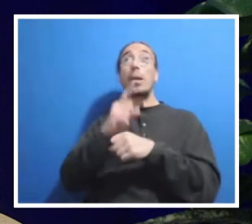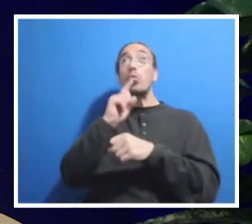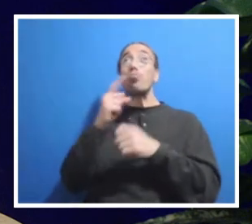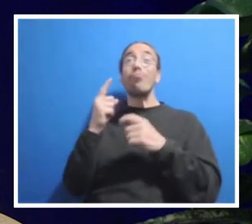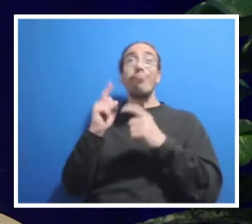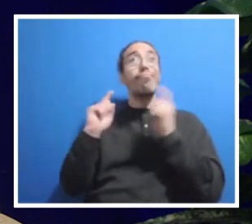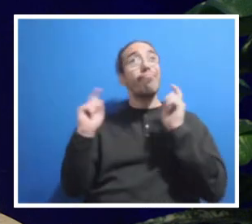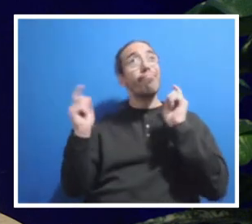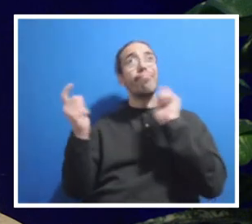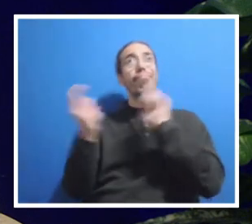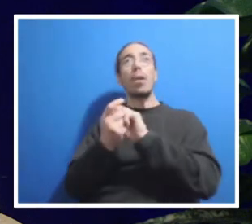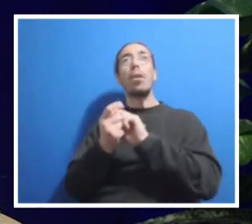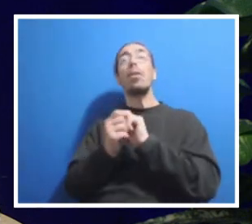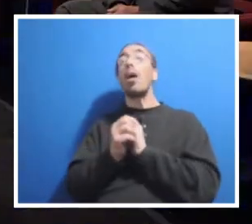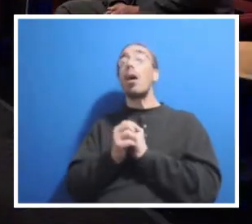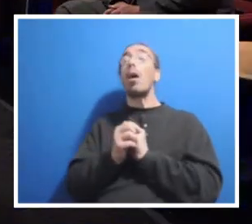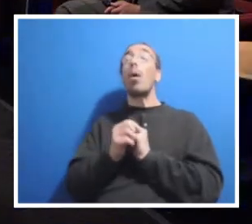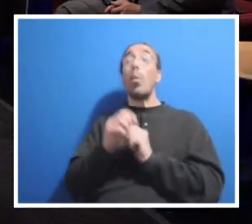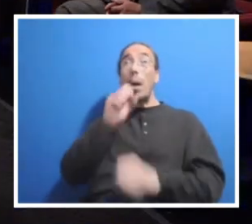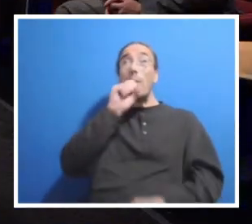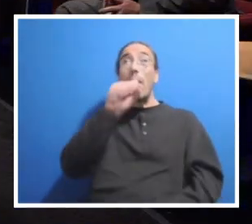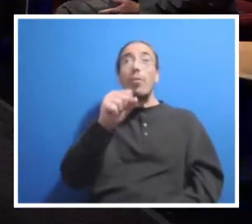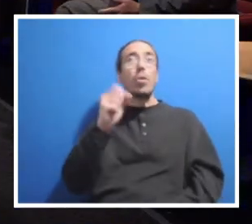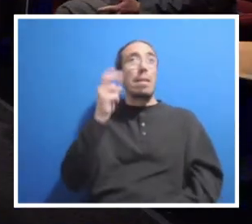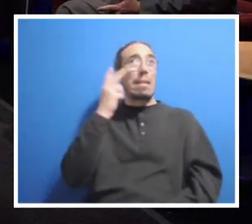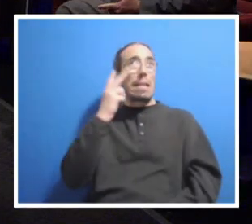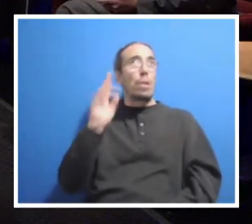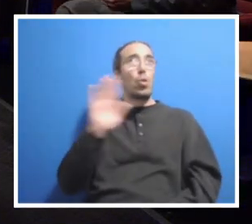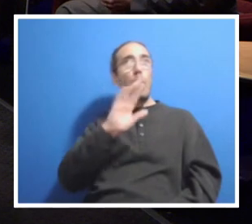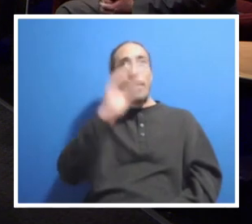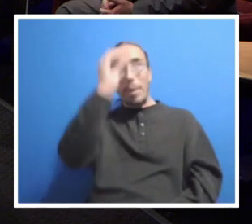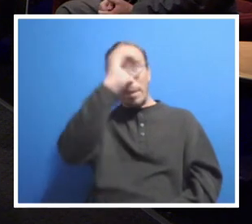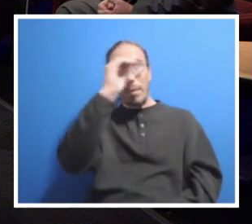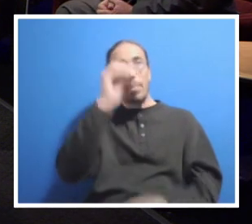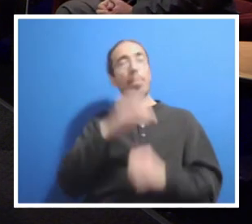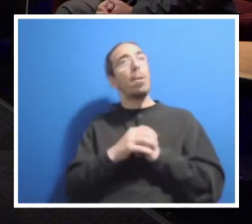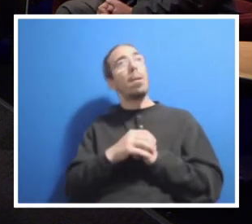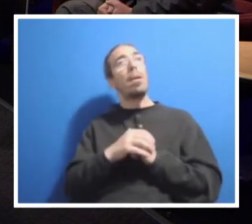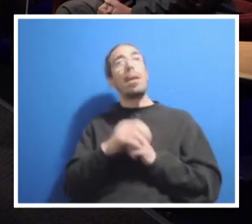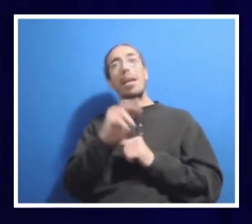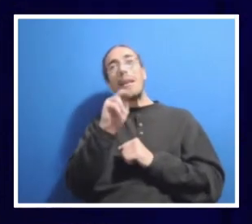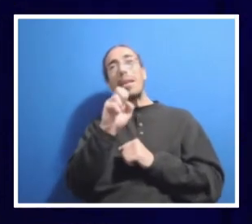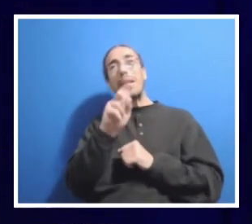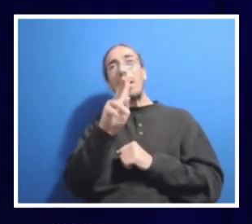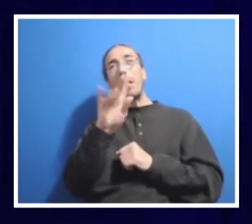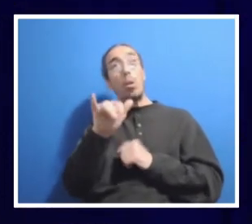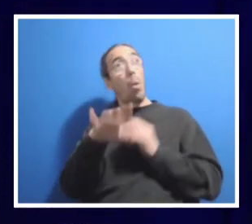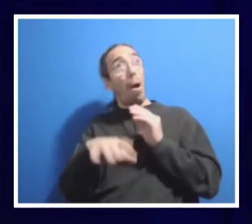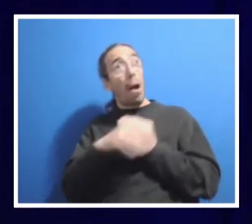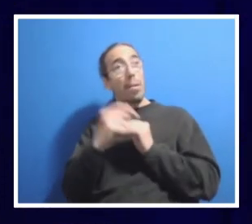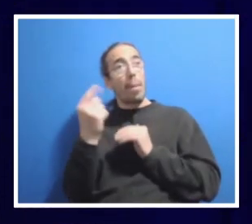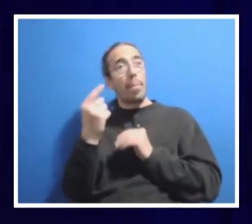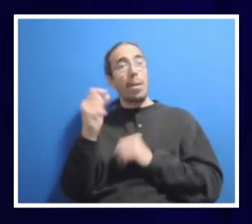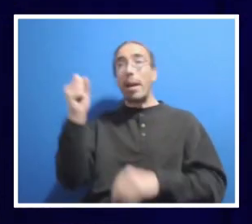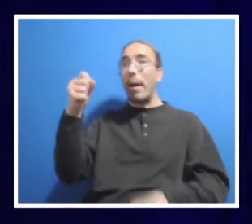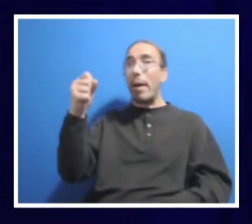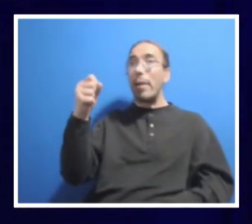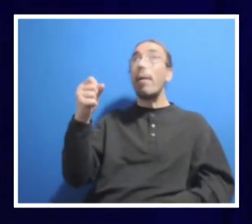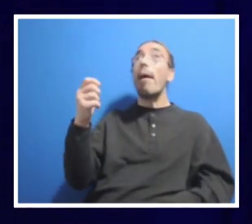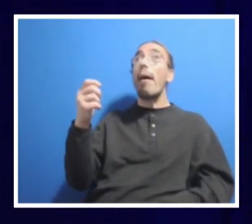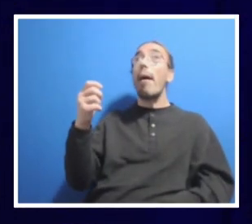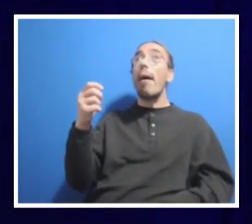them with us. We would love to hear them. Thank you. Neely, did you want to add something? I did, which is the fact that